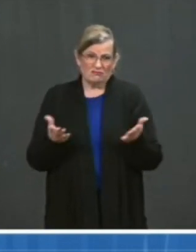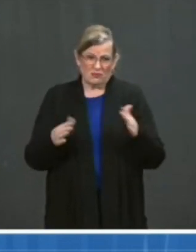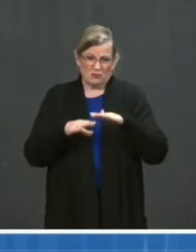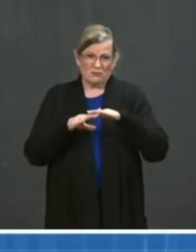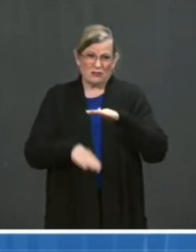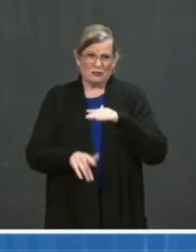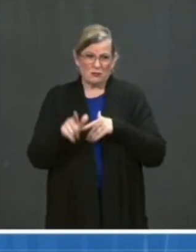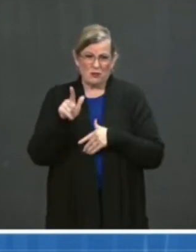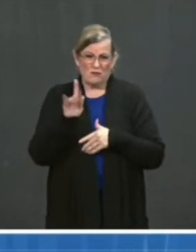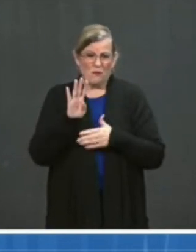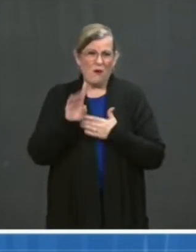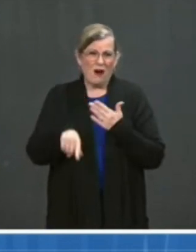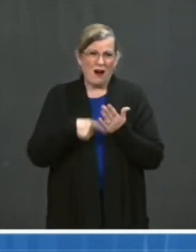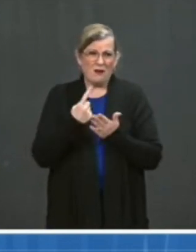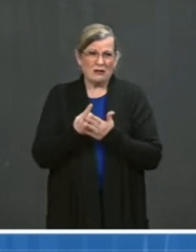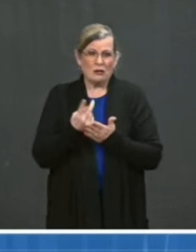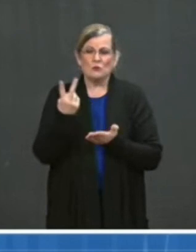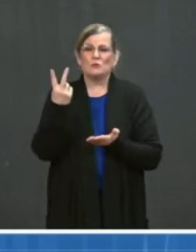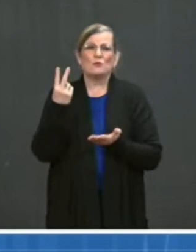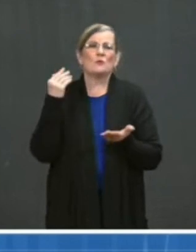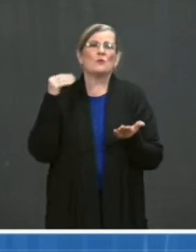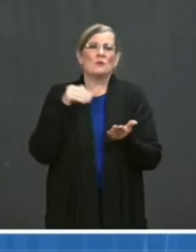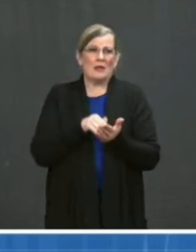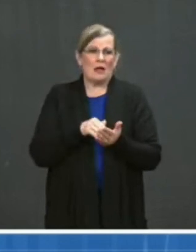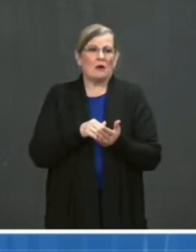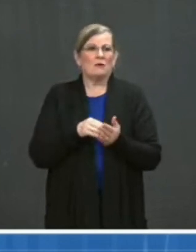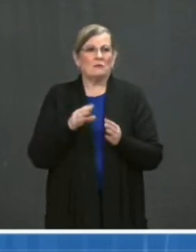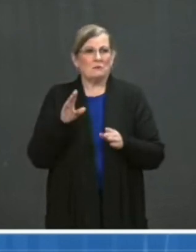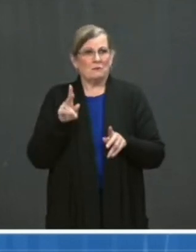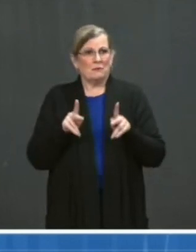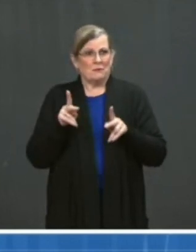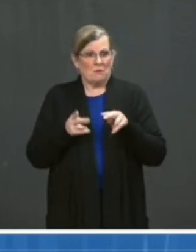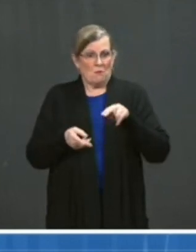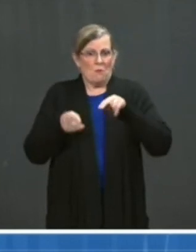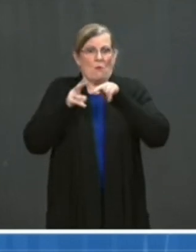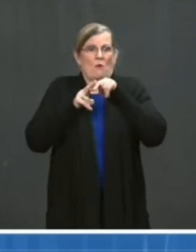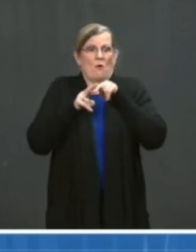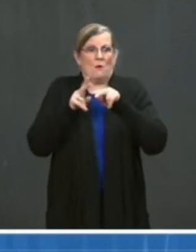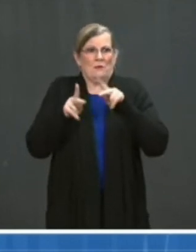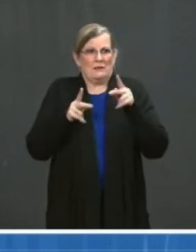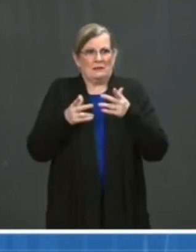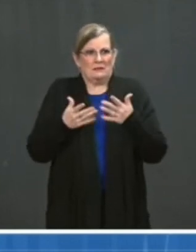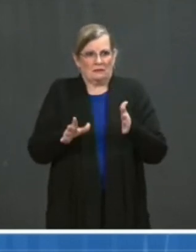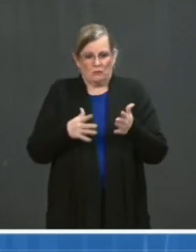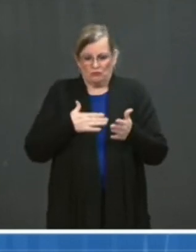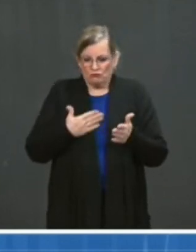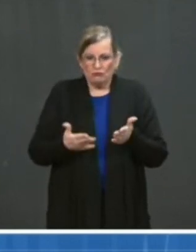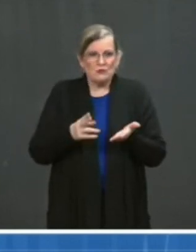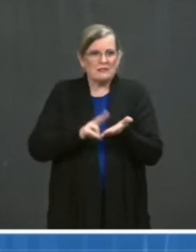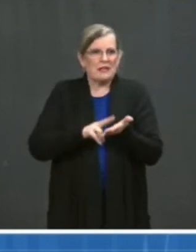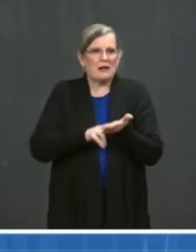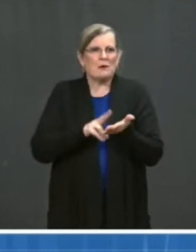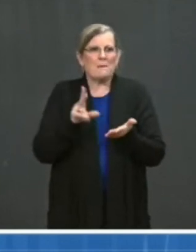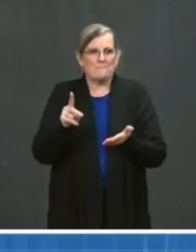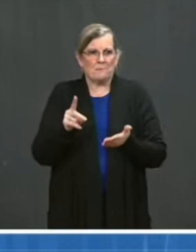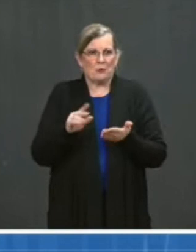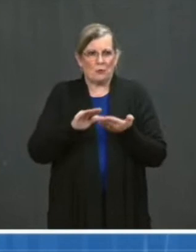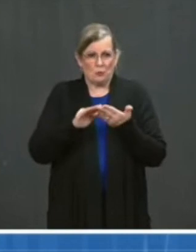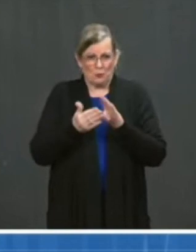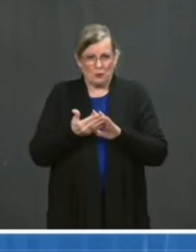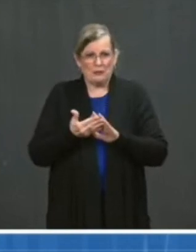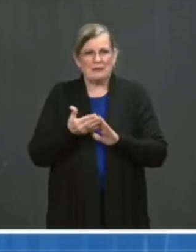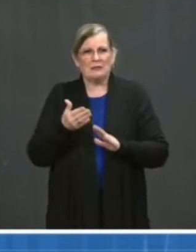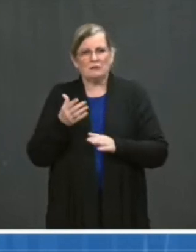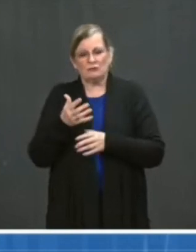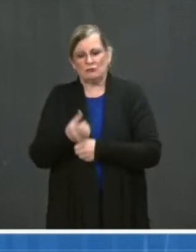more members have signed up. And our goal is that, as this program is established, more and more Americans from all corners of